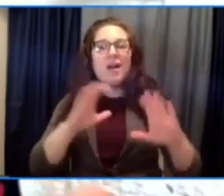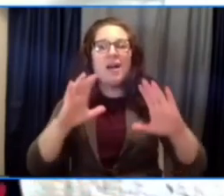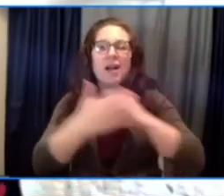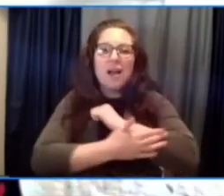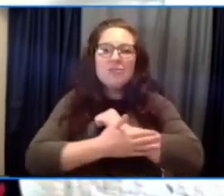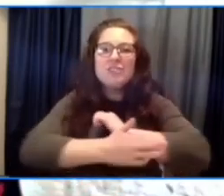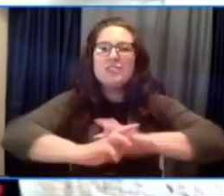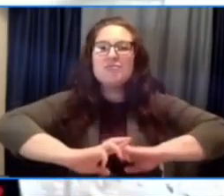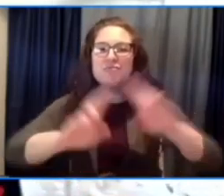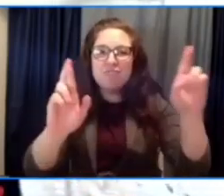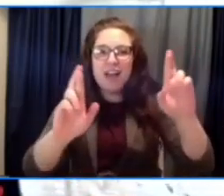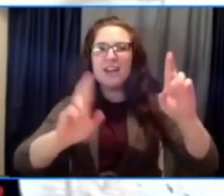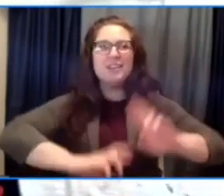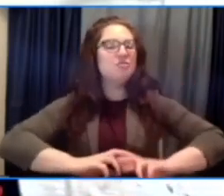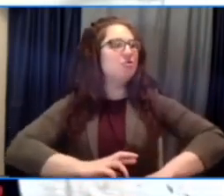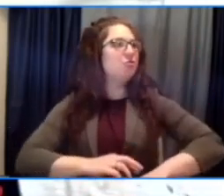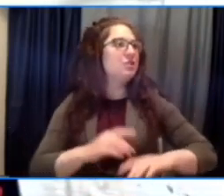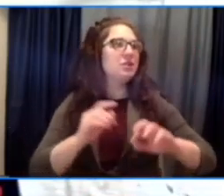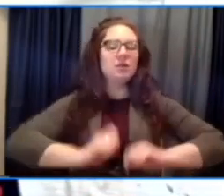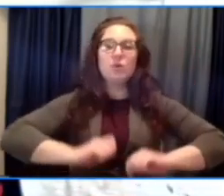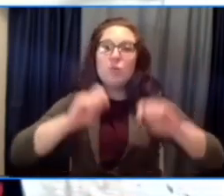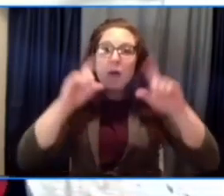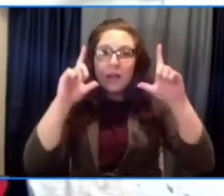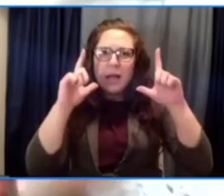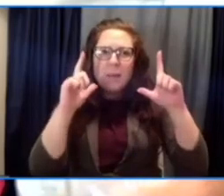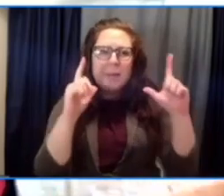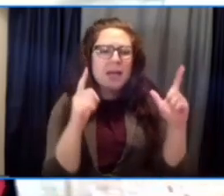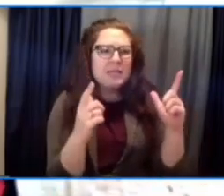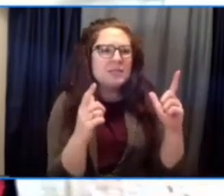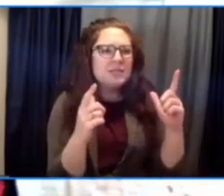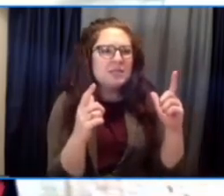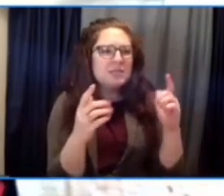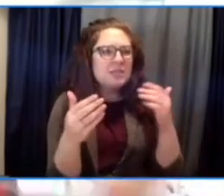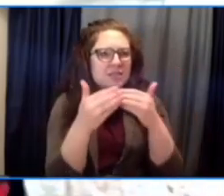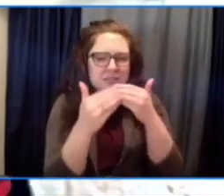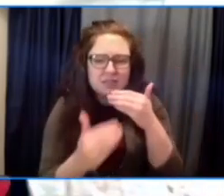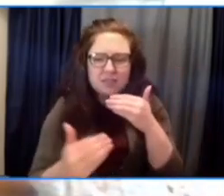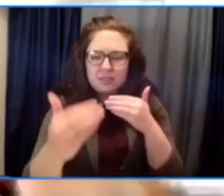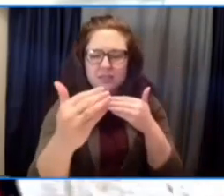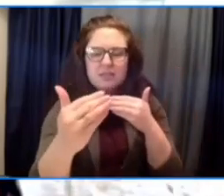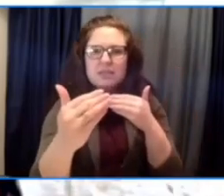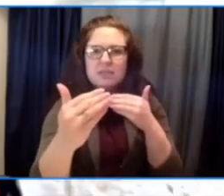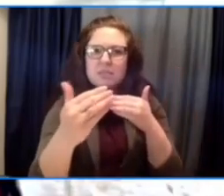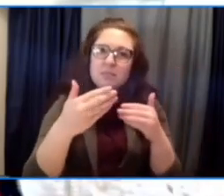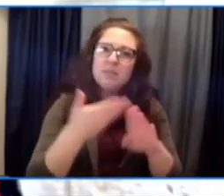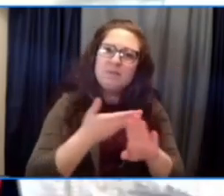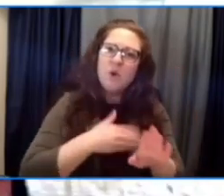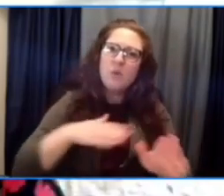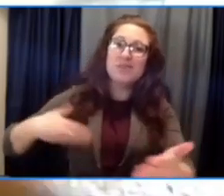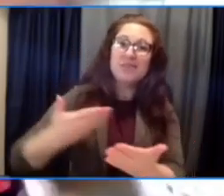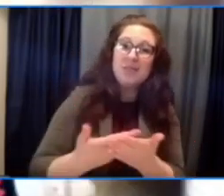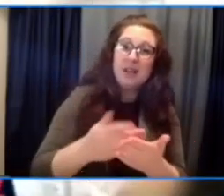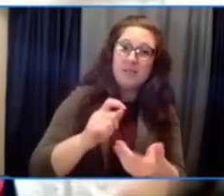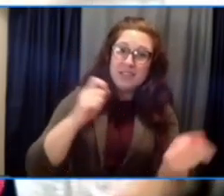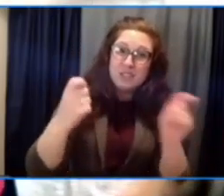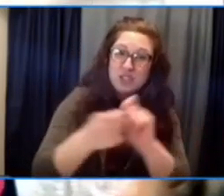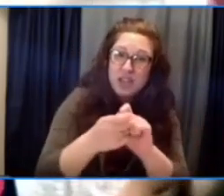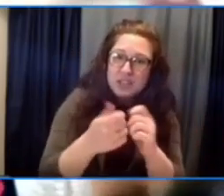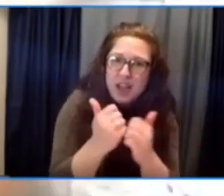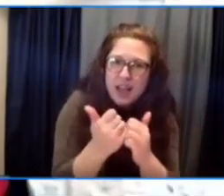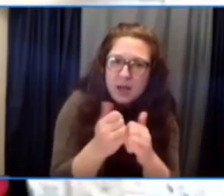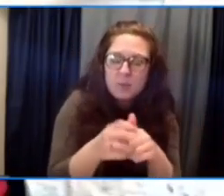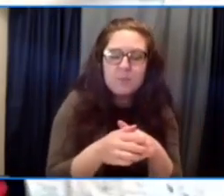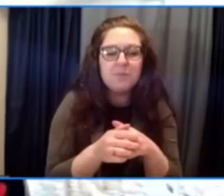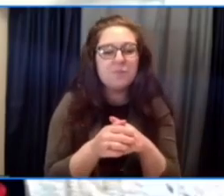of how much more before we get to real change. All of this was further compounded by the impacts of climate change, with devastating